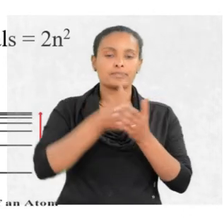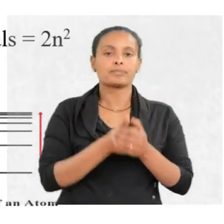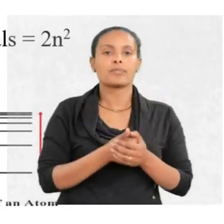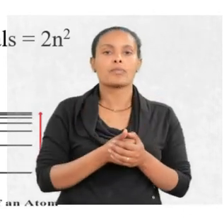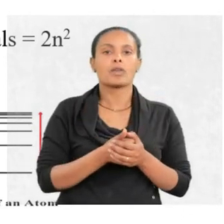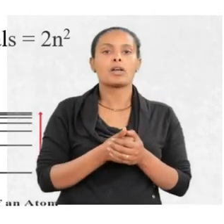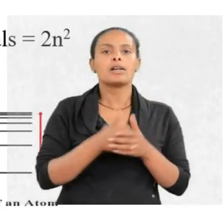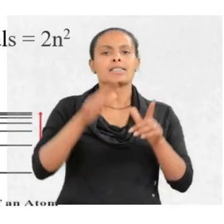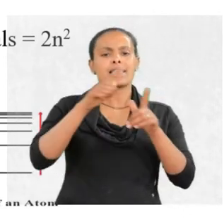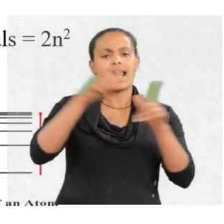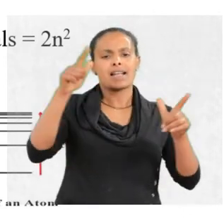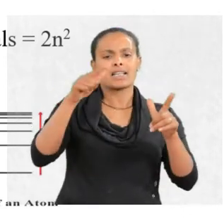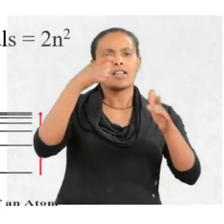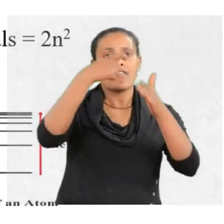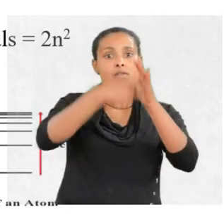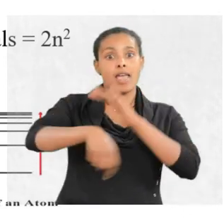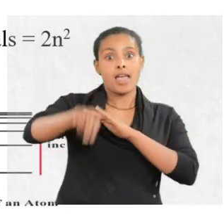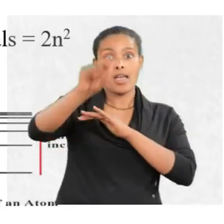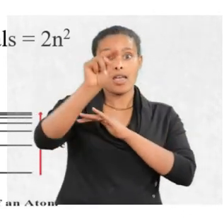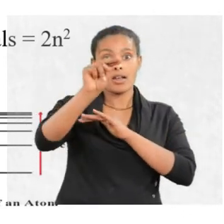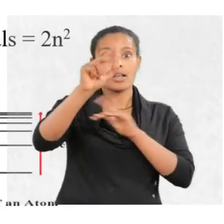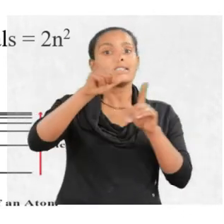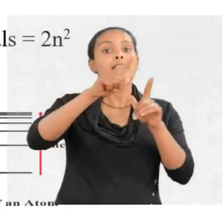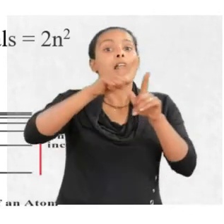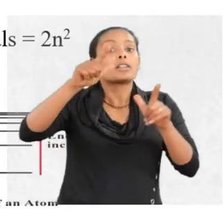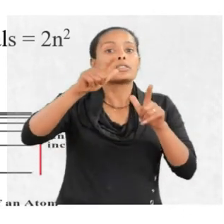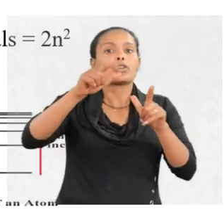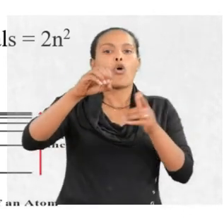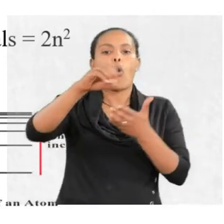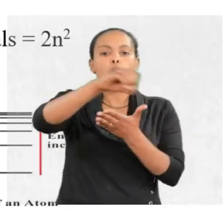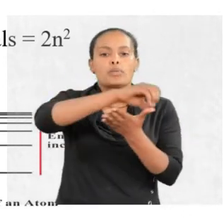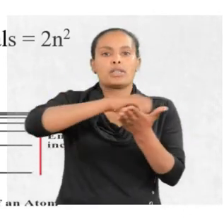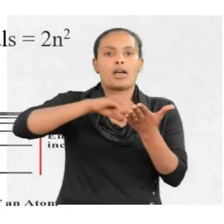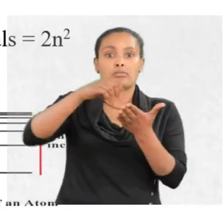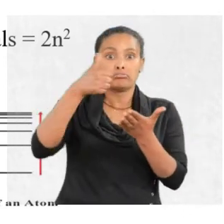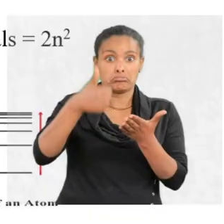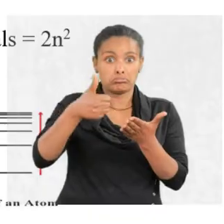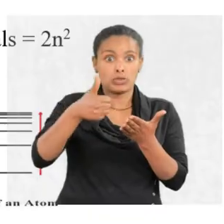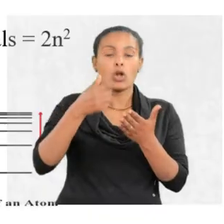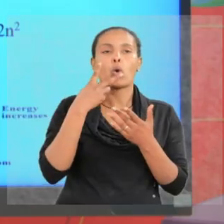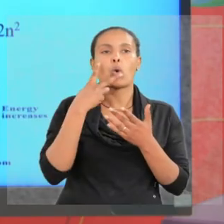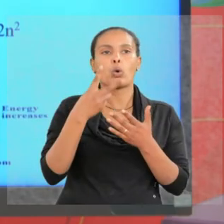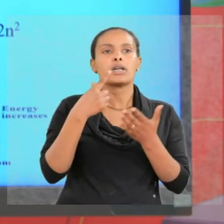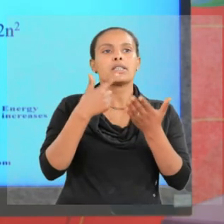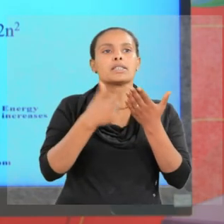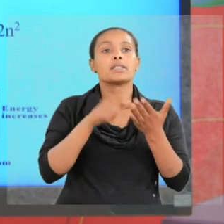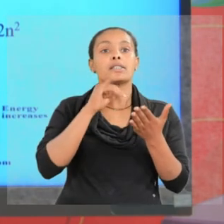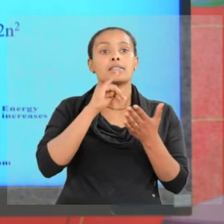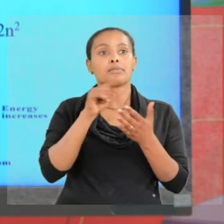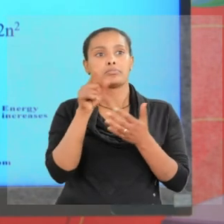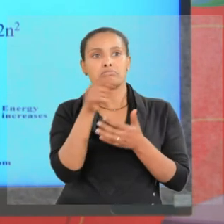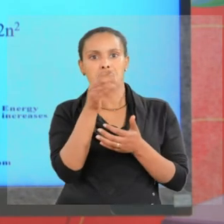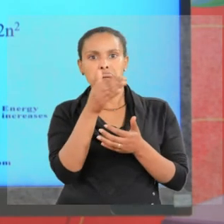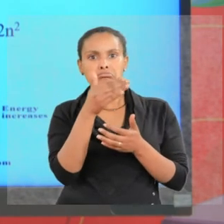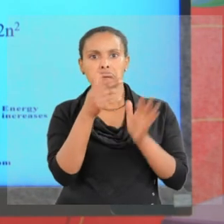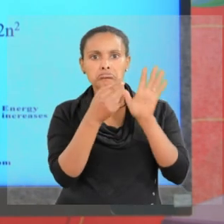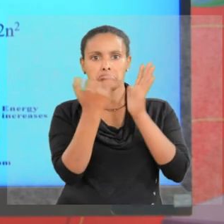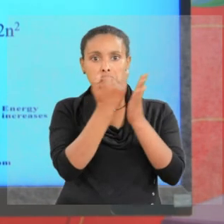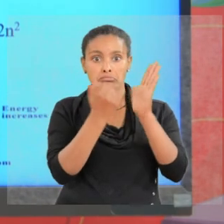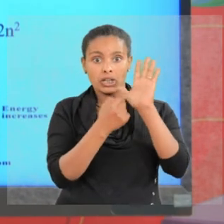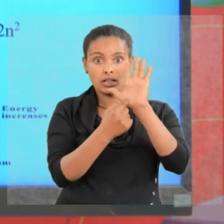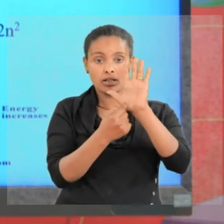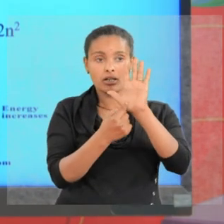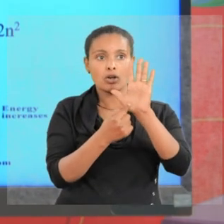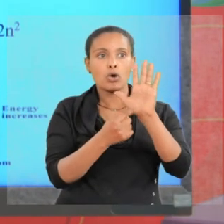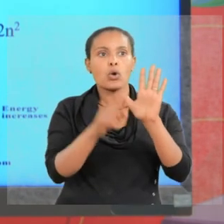The larger the value of n, the larger the orbital. Look, this is n equal 1.